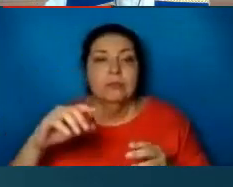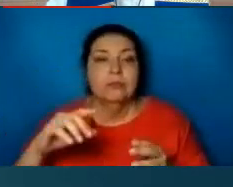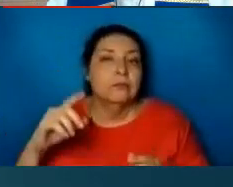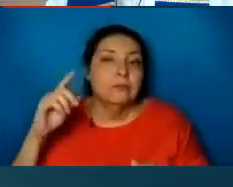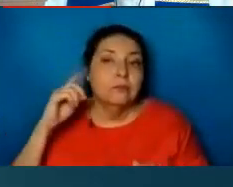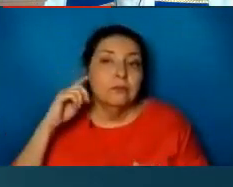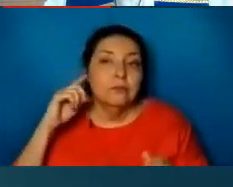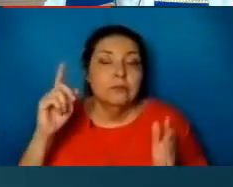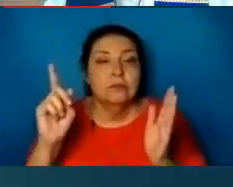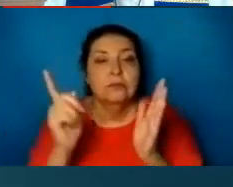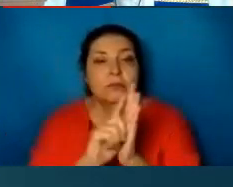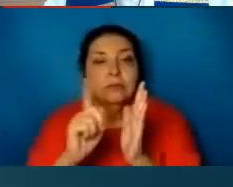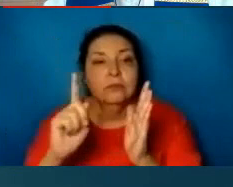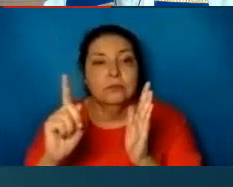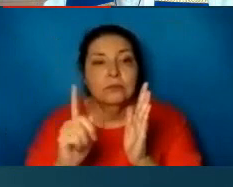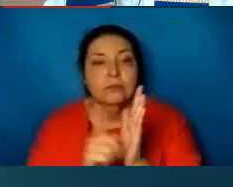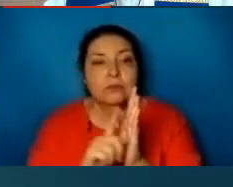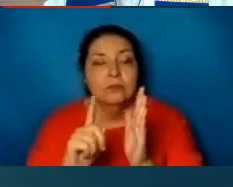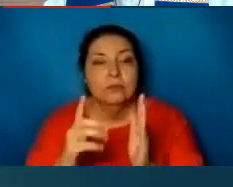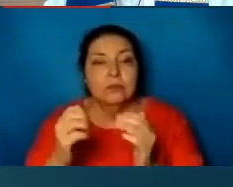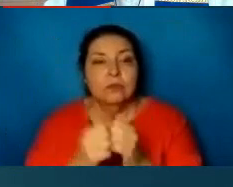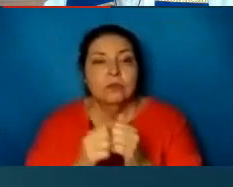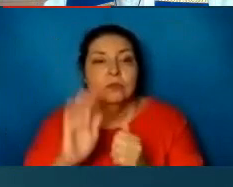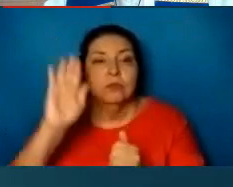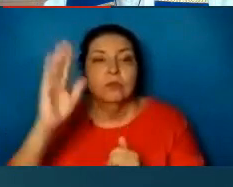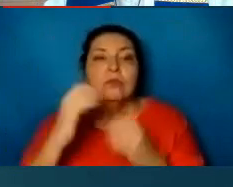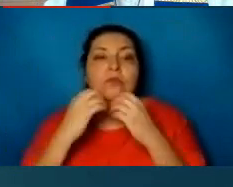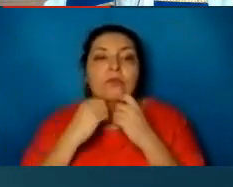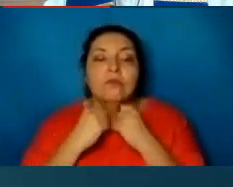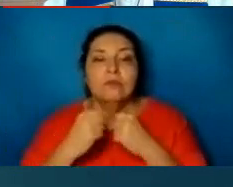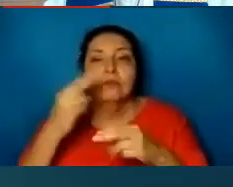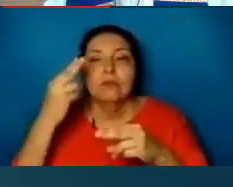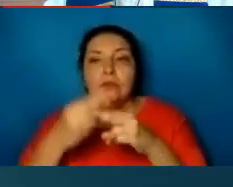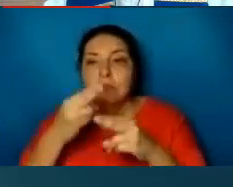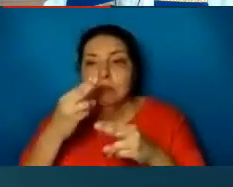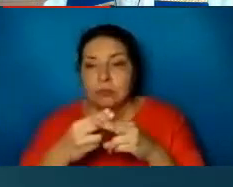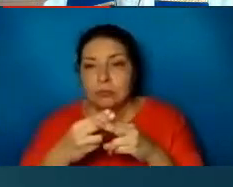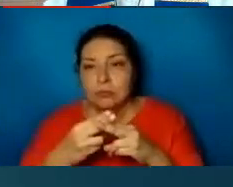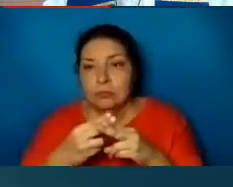scream, with the mighty love and pain.